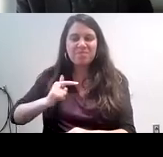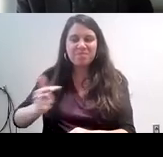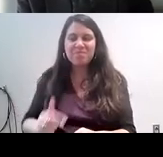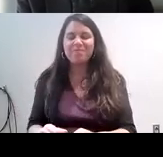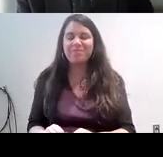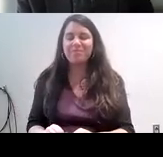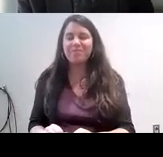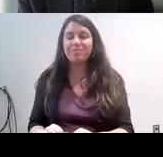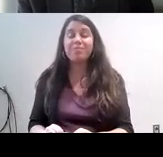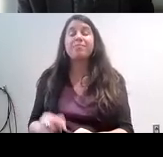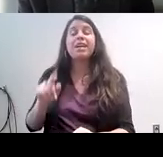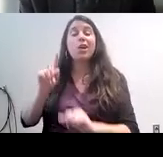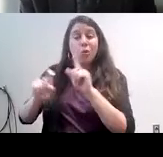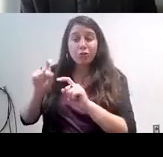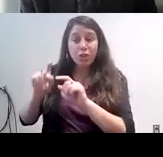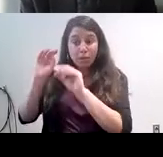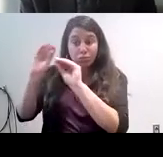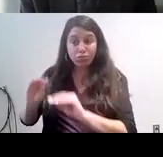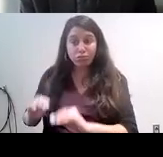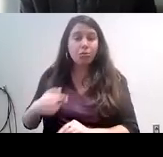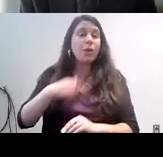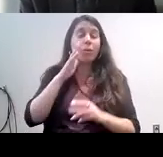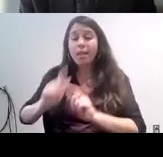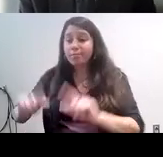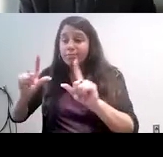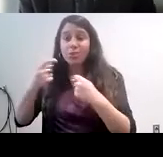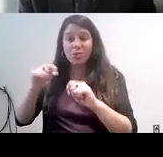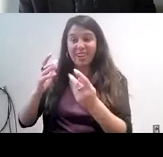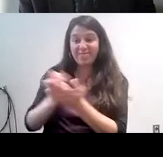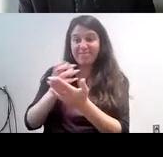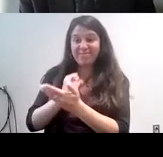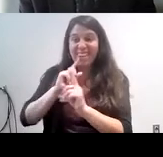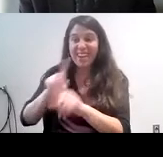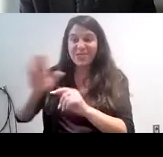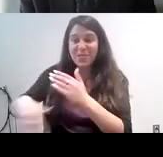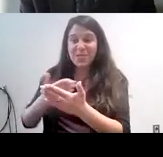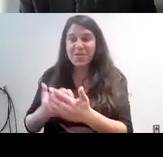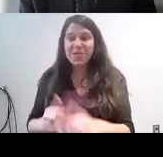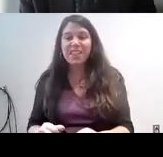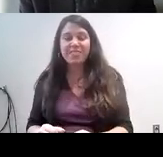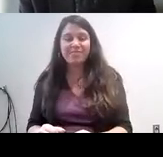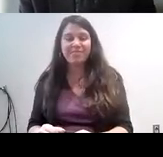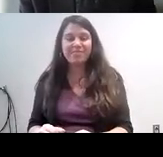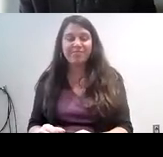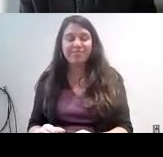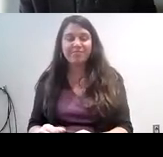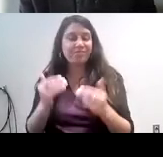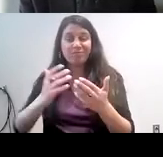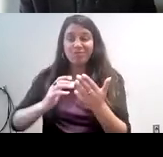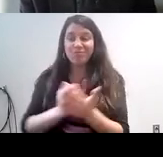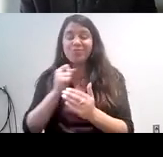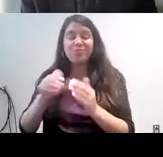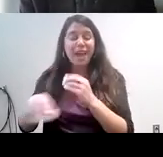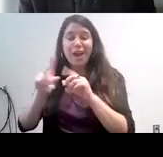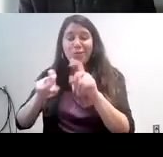we will go through all the questions that we can, and so please feel free to put them in at any